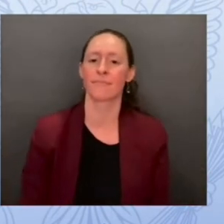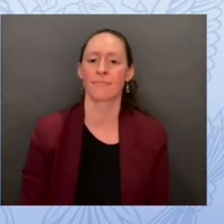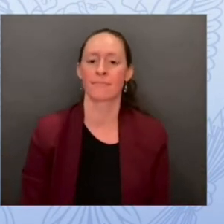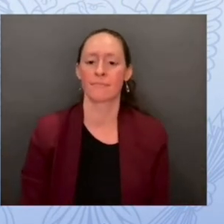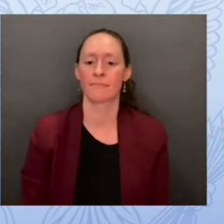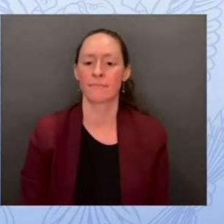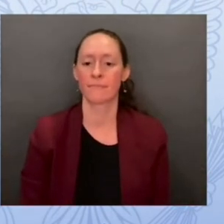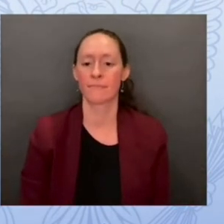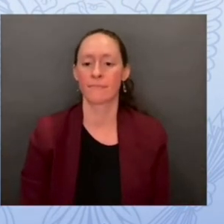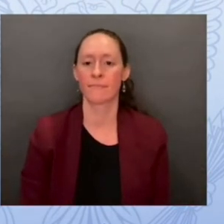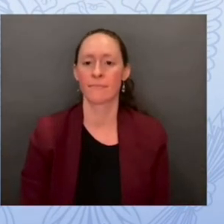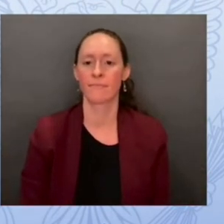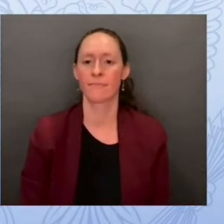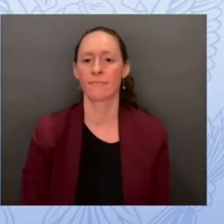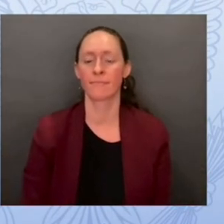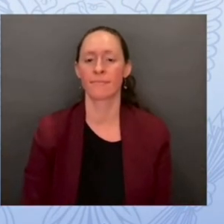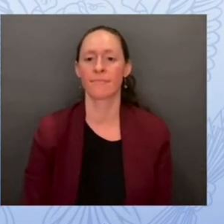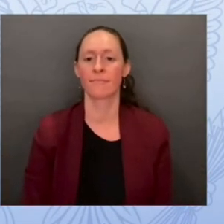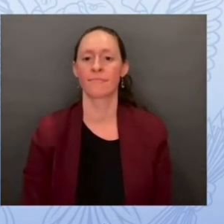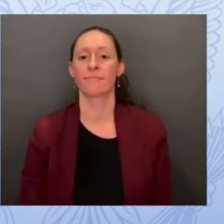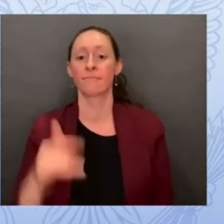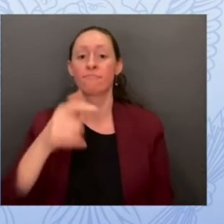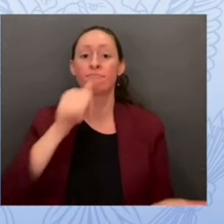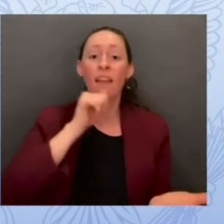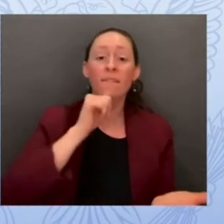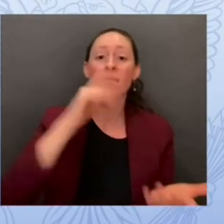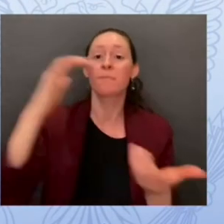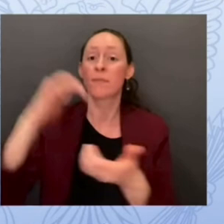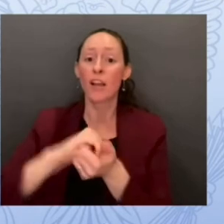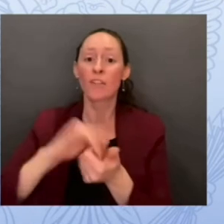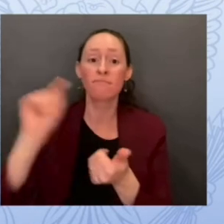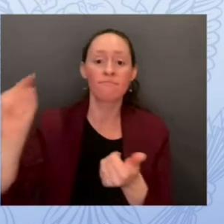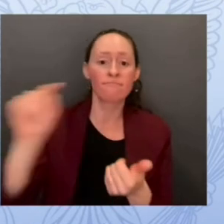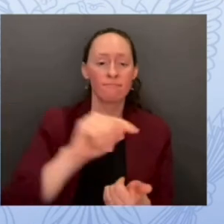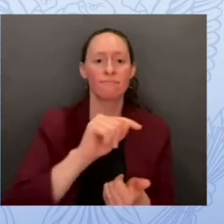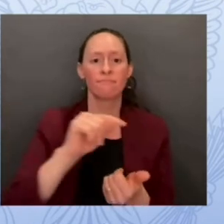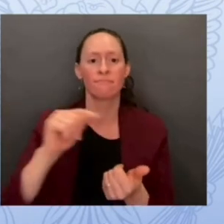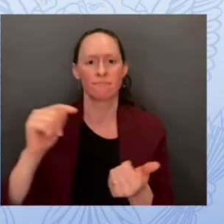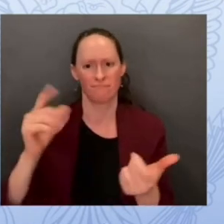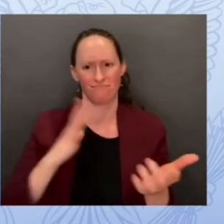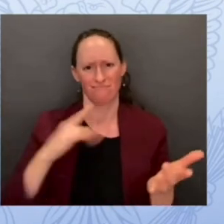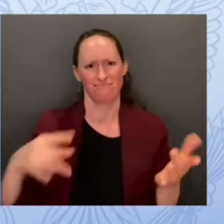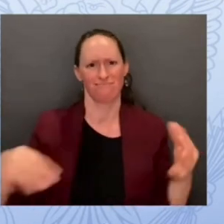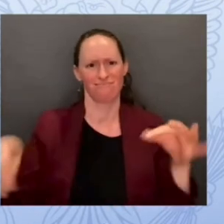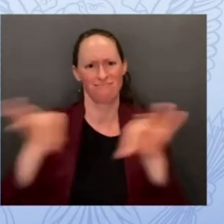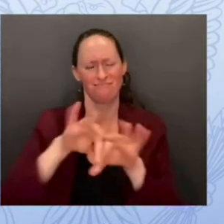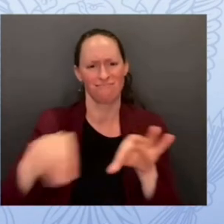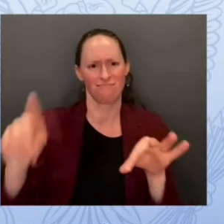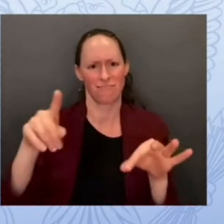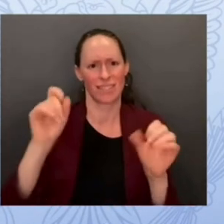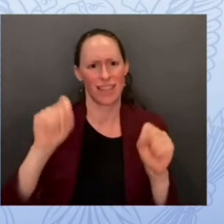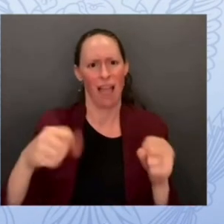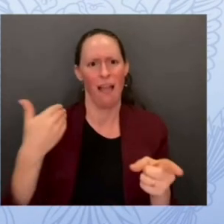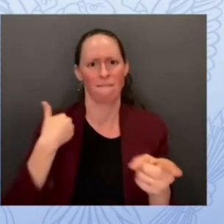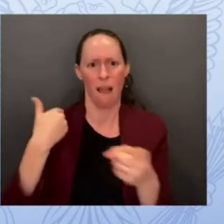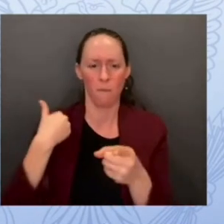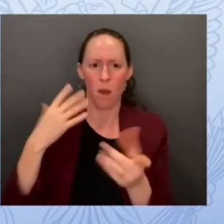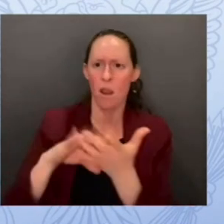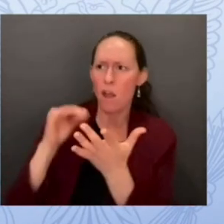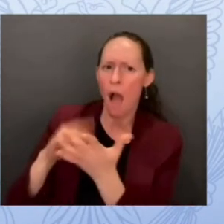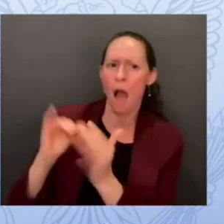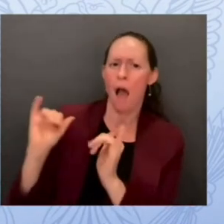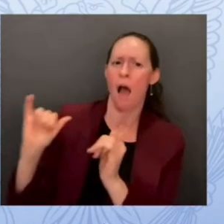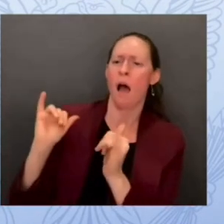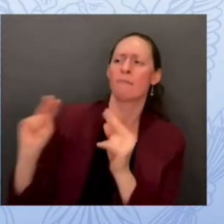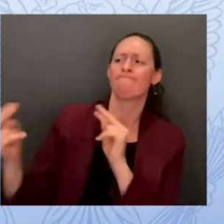from our private sector partners are certainly essential we continue to learn lessons from folks on the ground folks